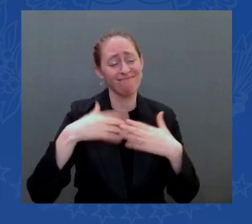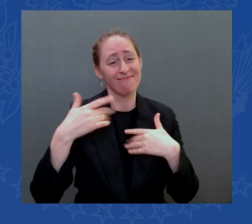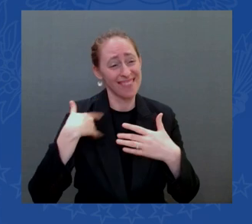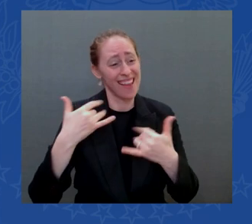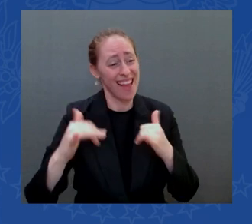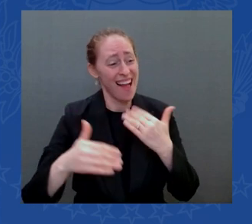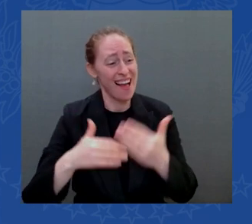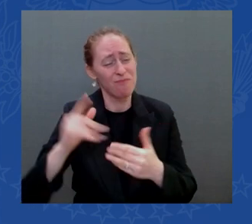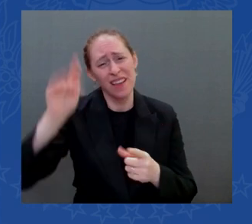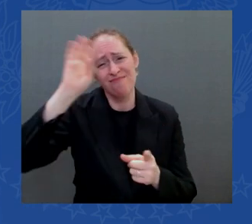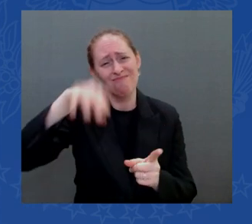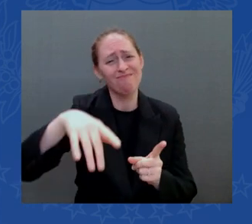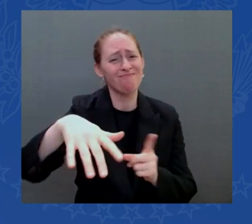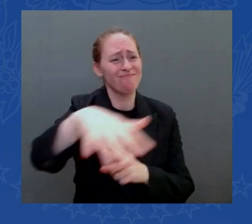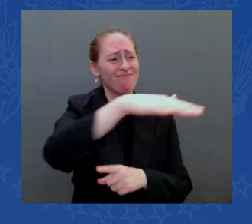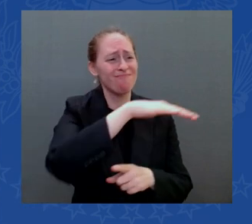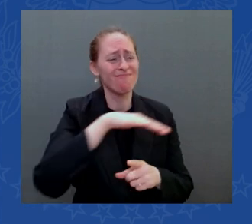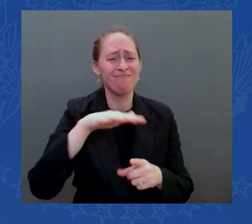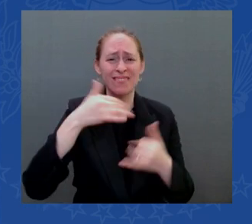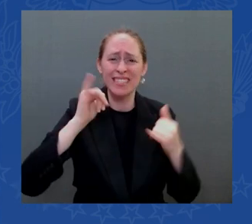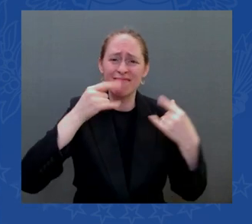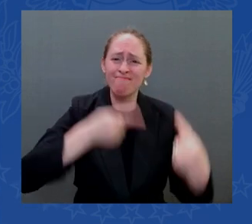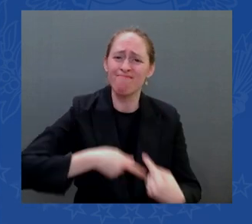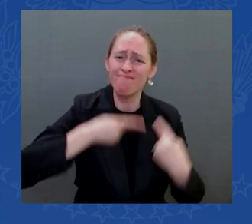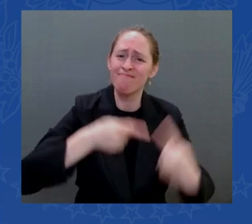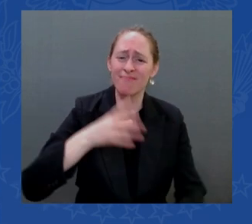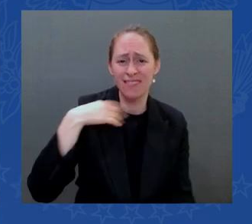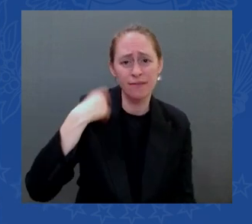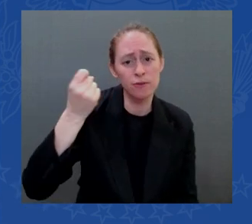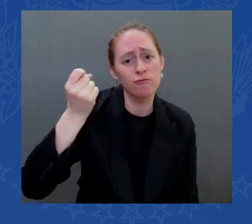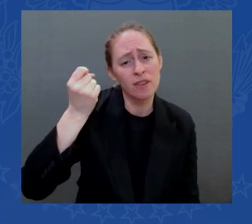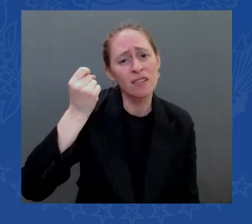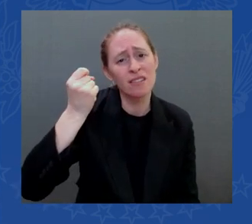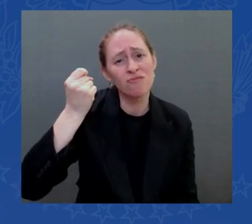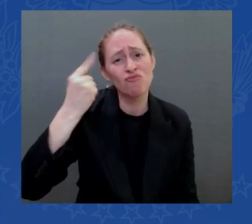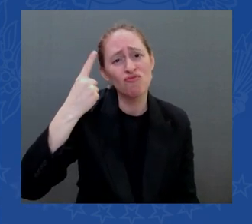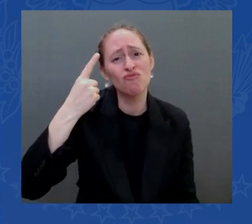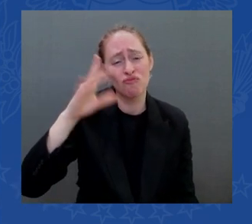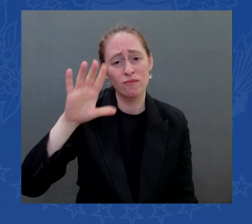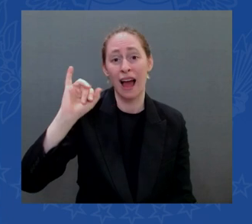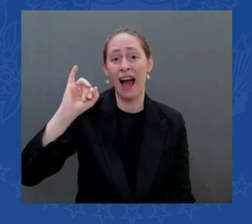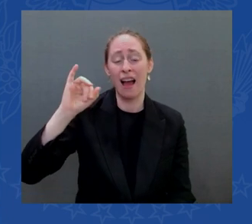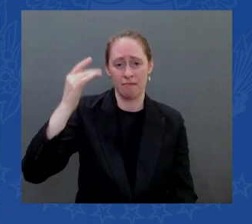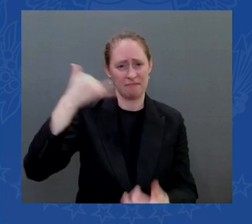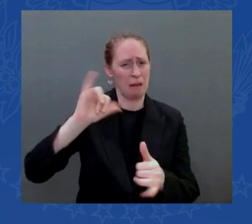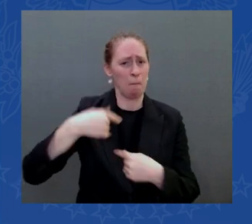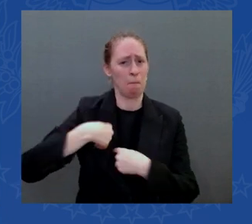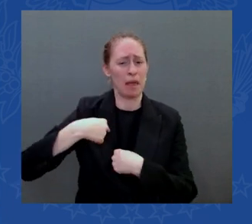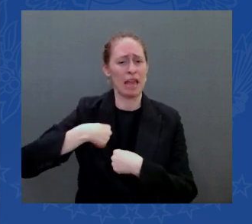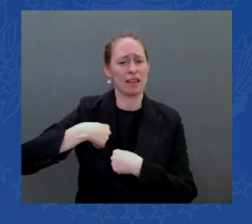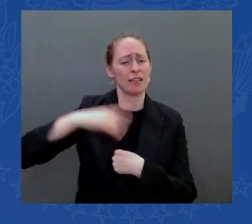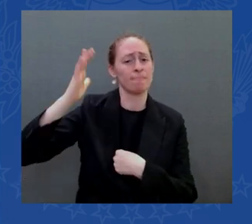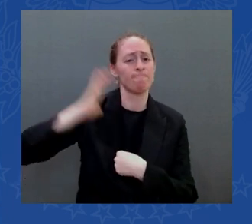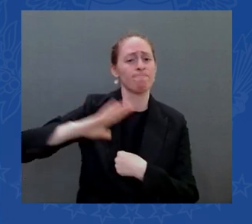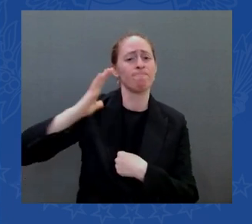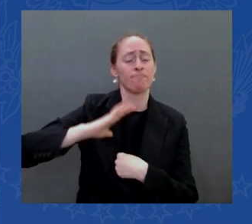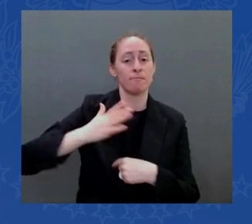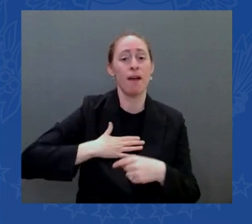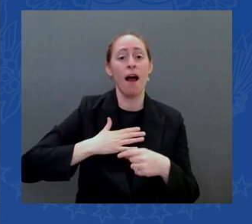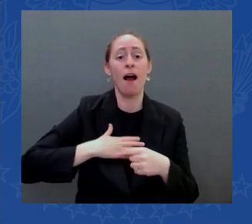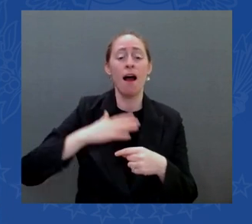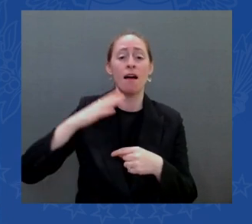because my dad who was a good man made a decent living but always on the margins everything mattered